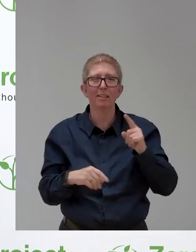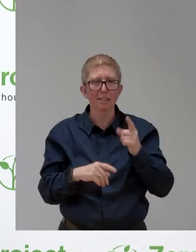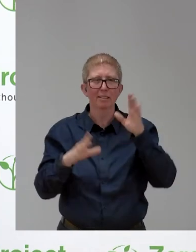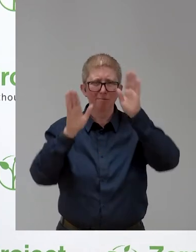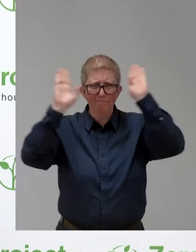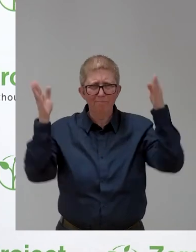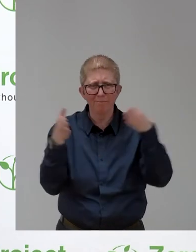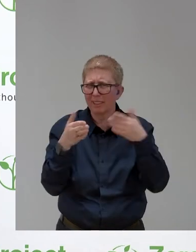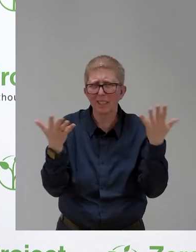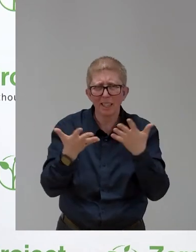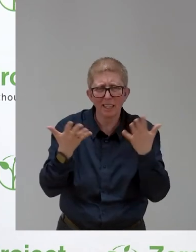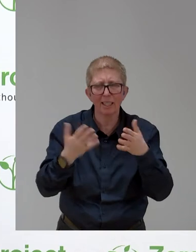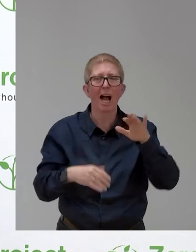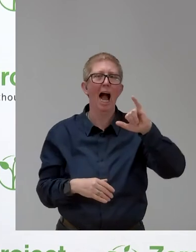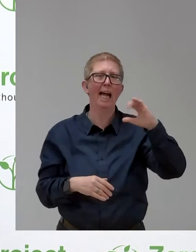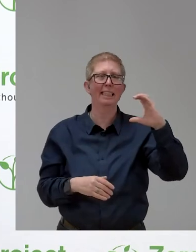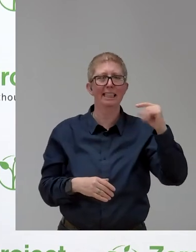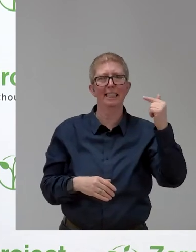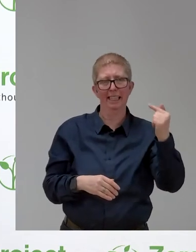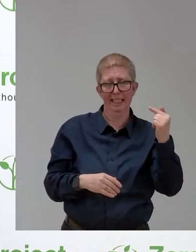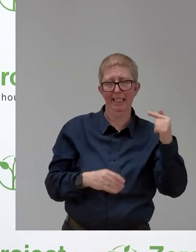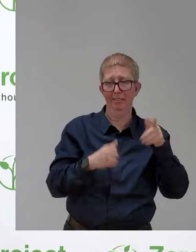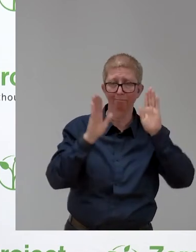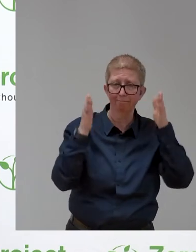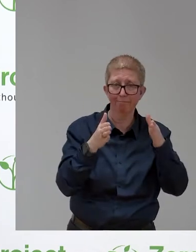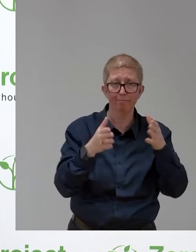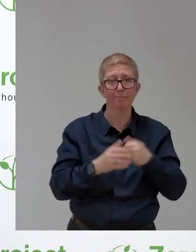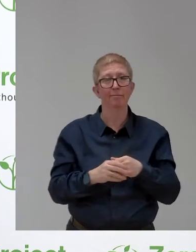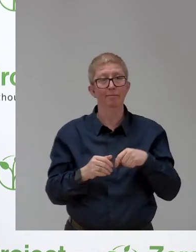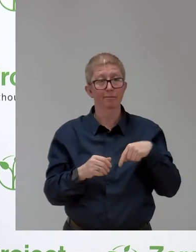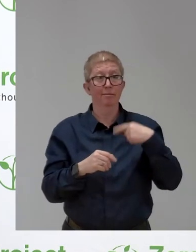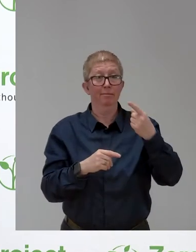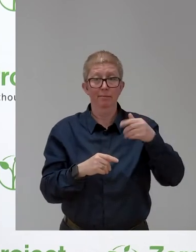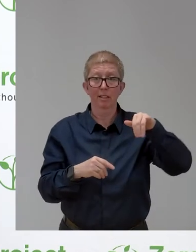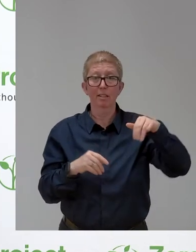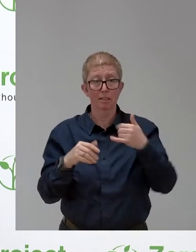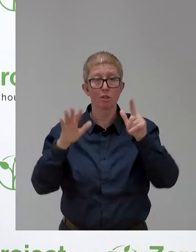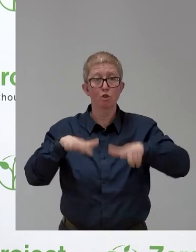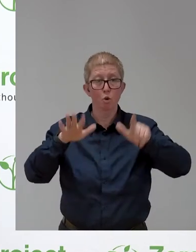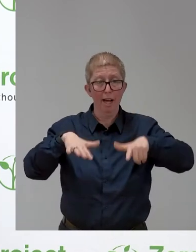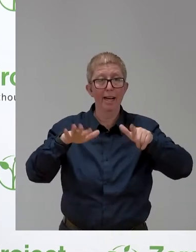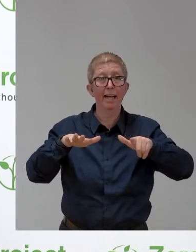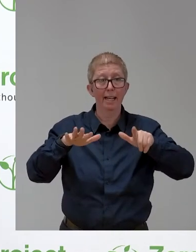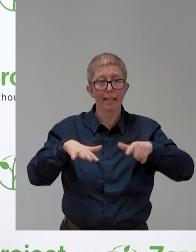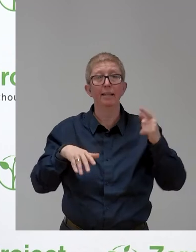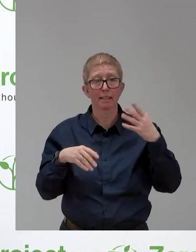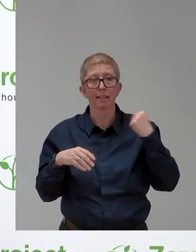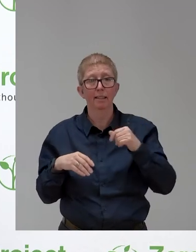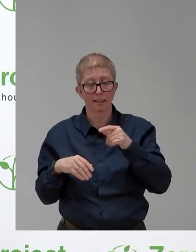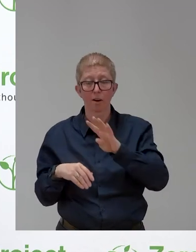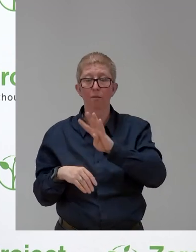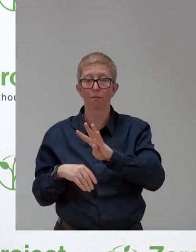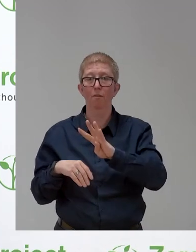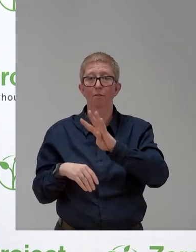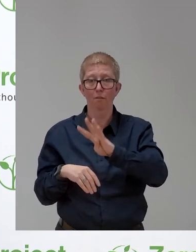We started to evaluate at the beginning of July from over 475 nominations and